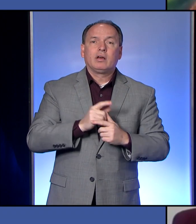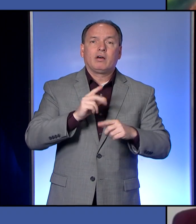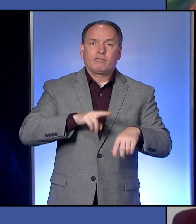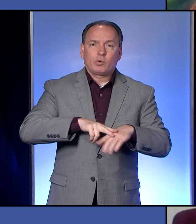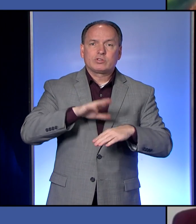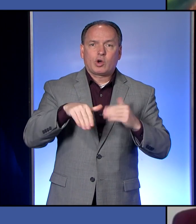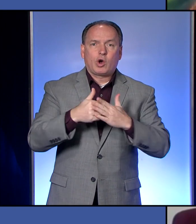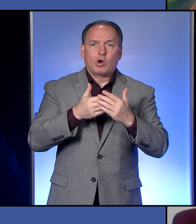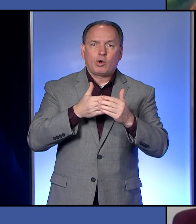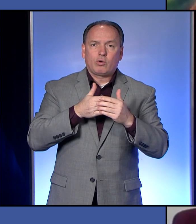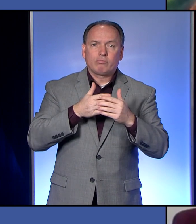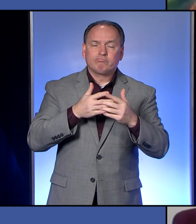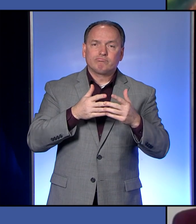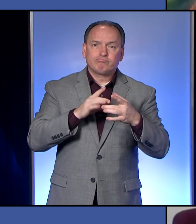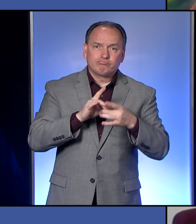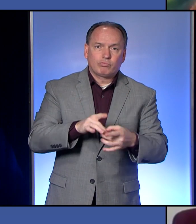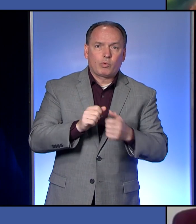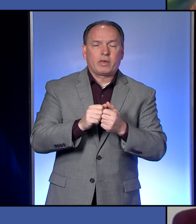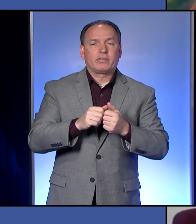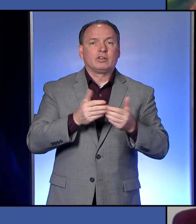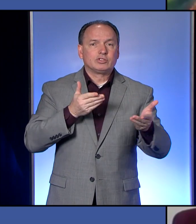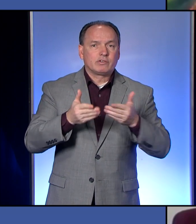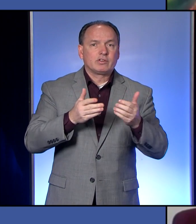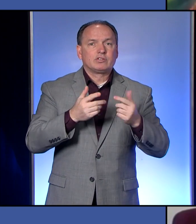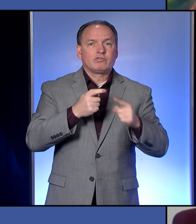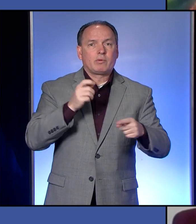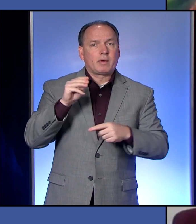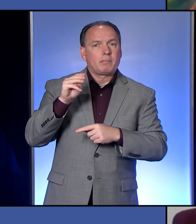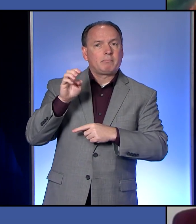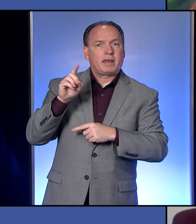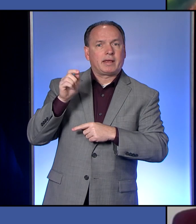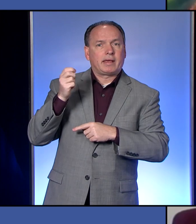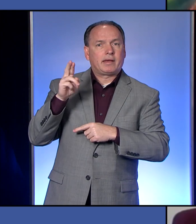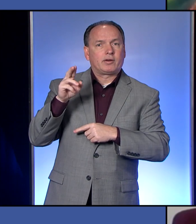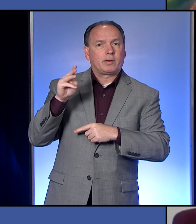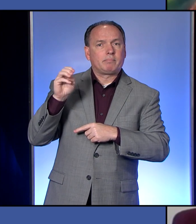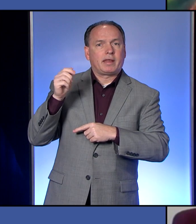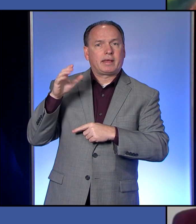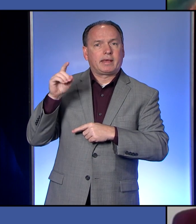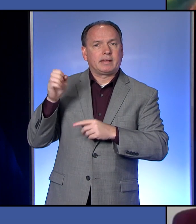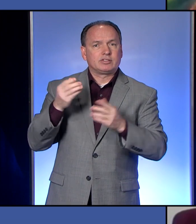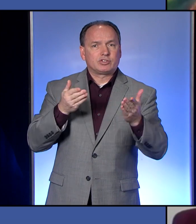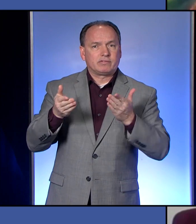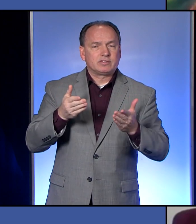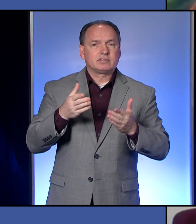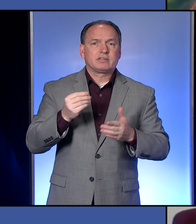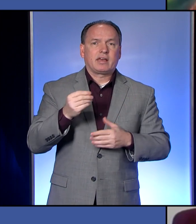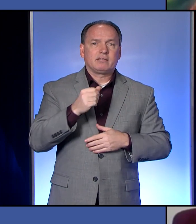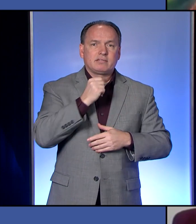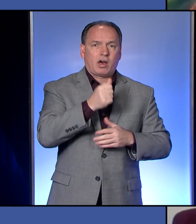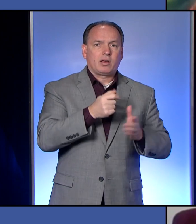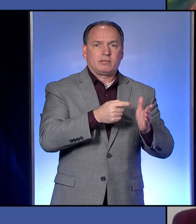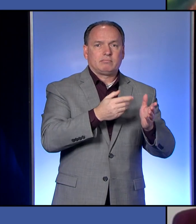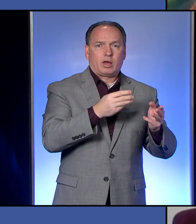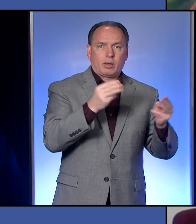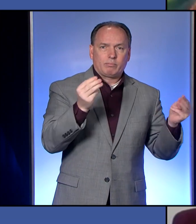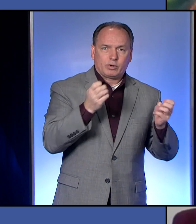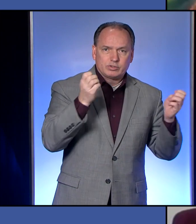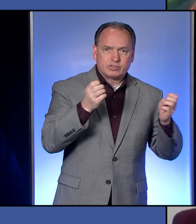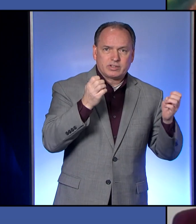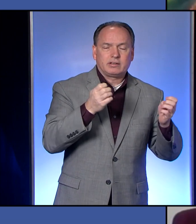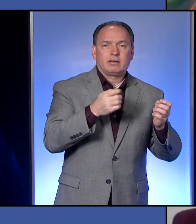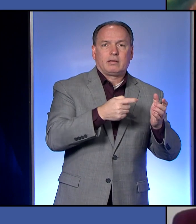guidance from the Centers for Medicare and Medicaid Services and their tiered framework for non-emergent medically necessary essential care.